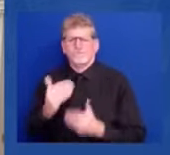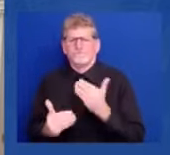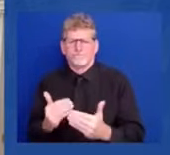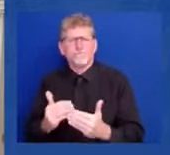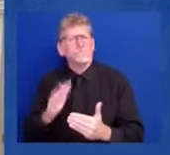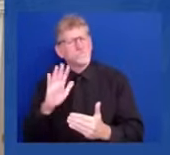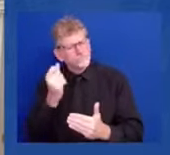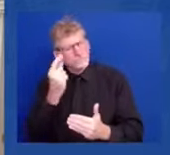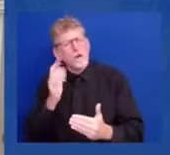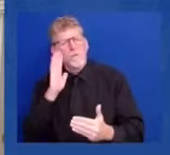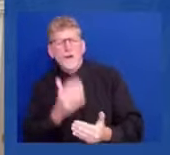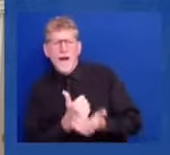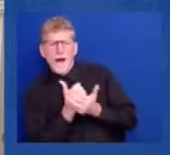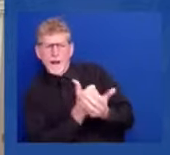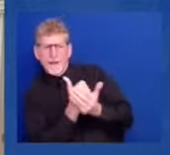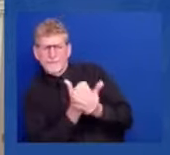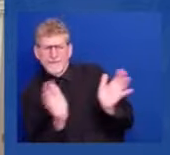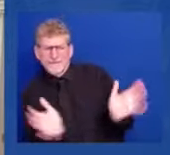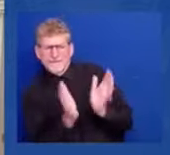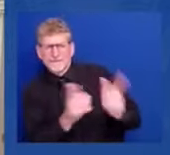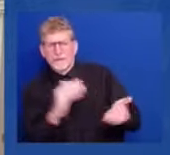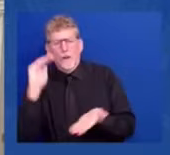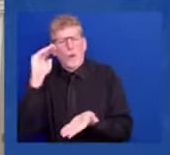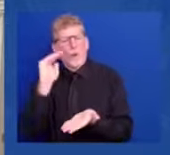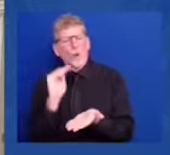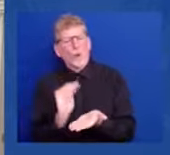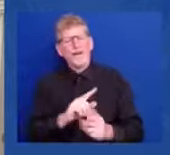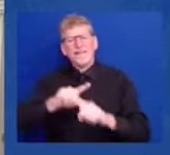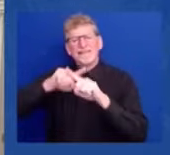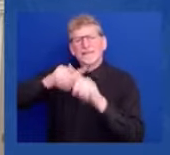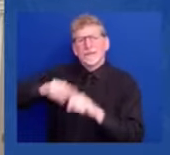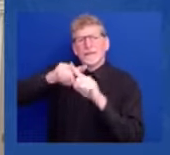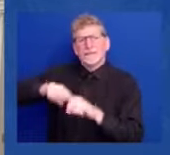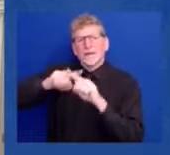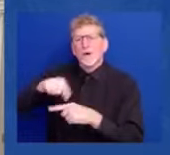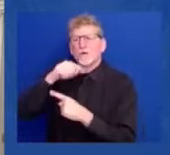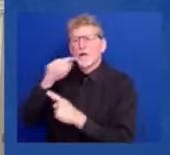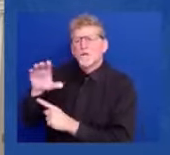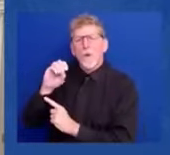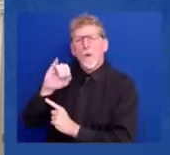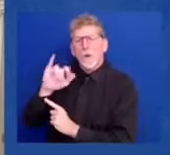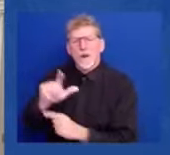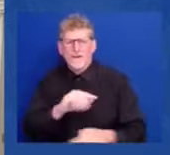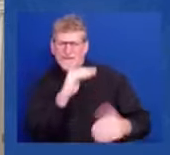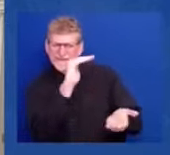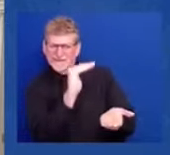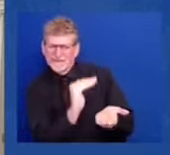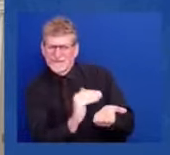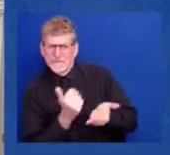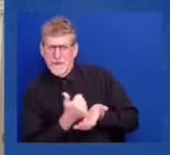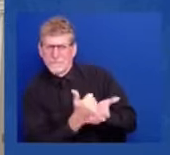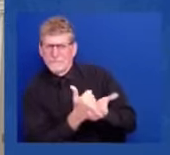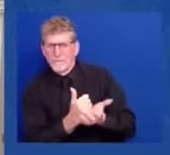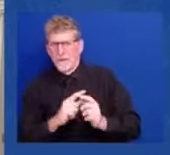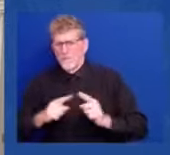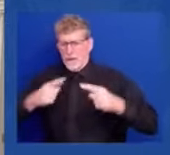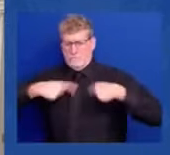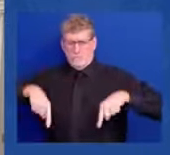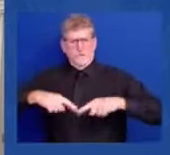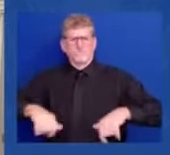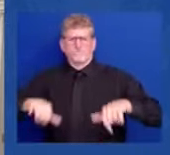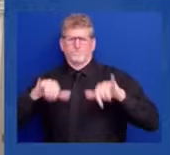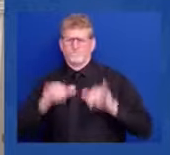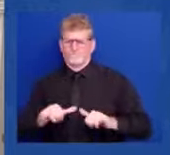how to make this happen, and today we remain united — we remain united in our purpose to keep pressure mounting